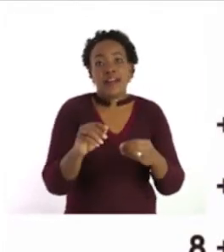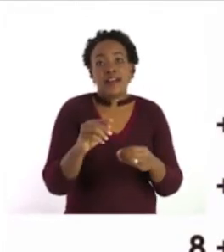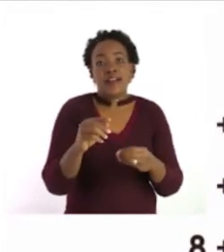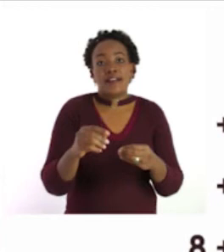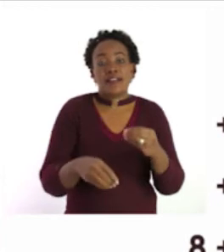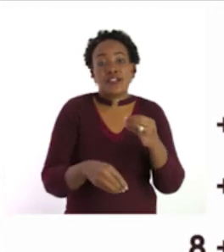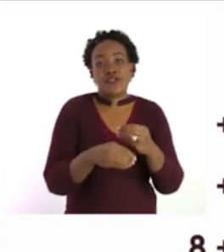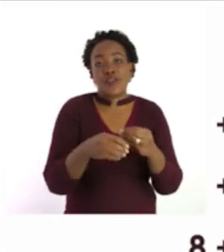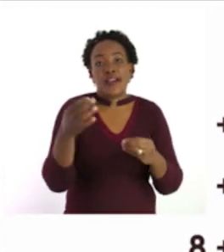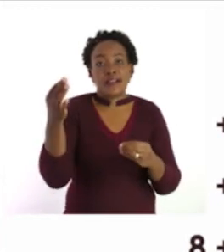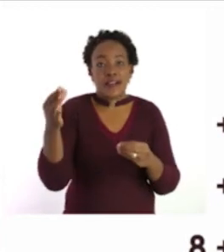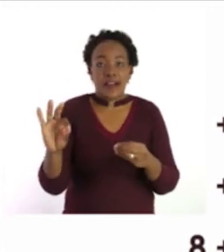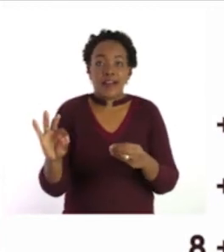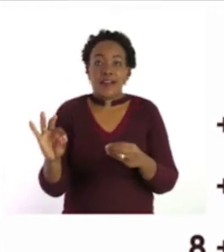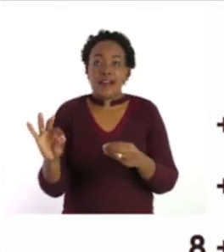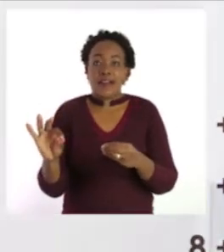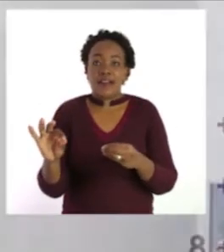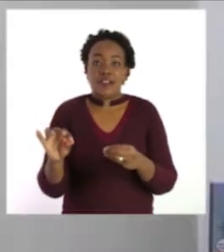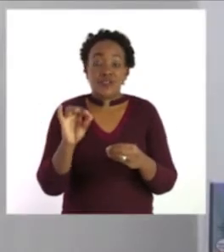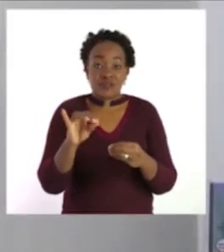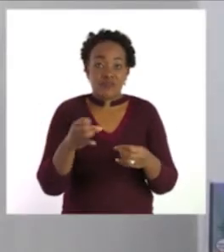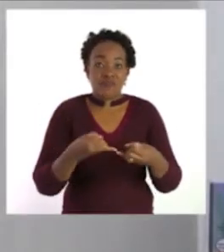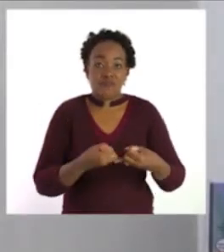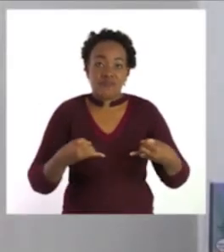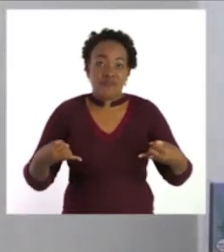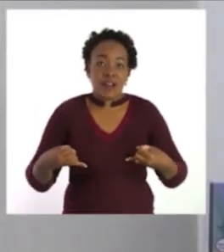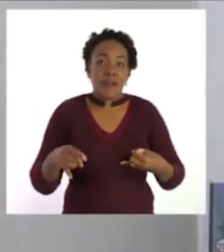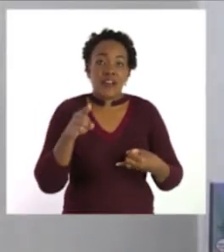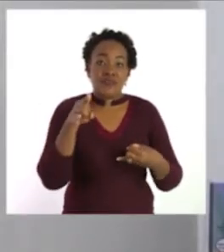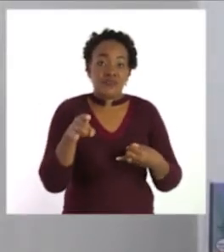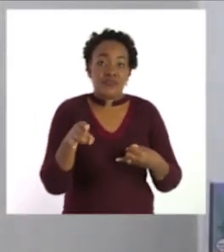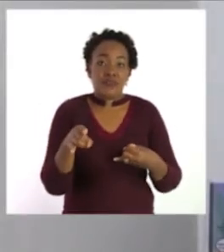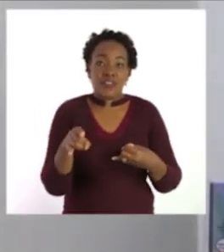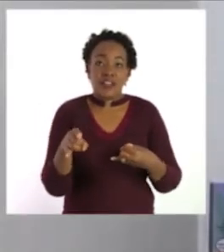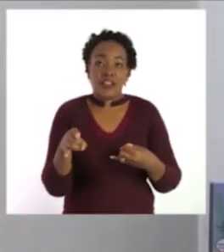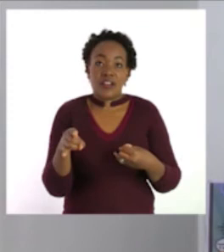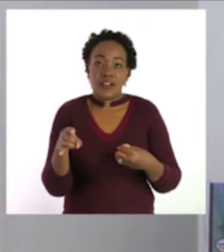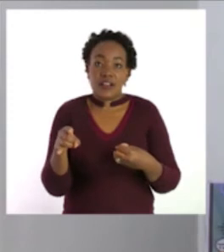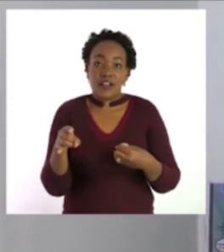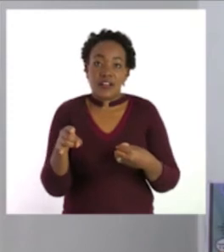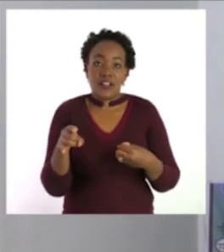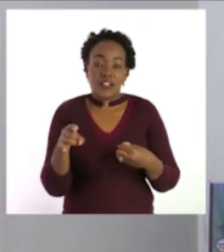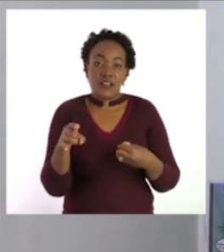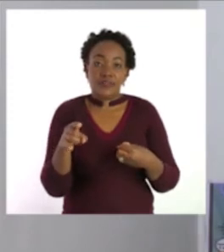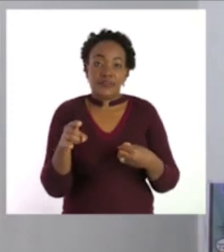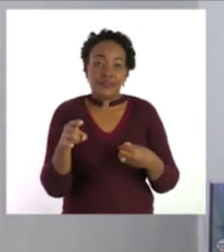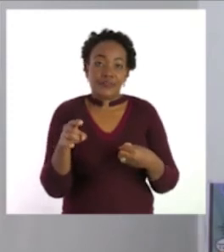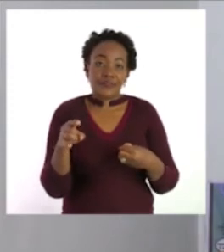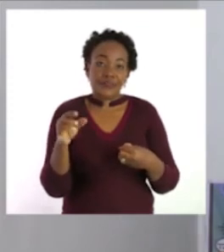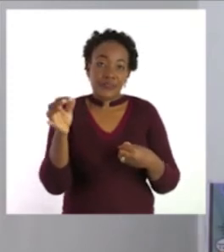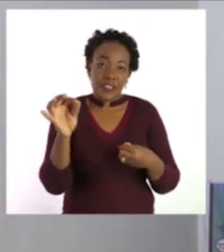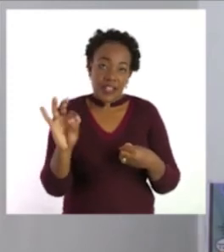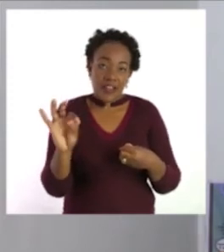Okay. We go to the number 9 here. This is number 9. And